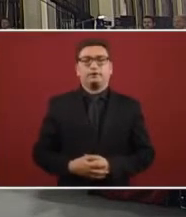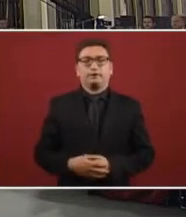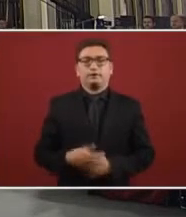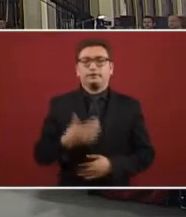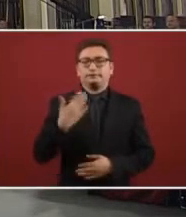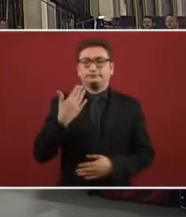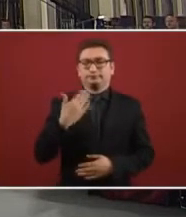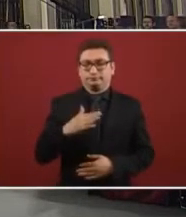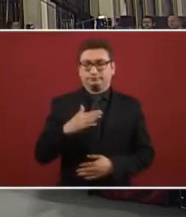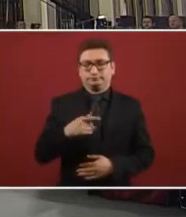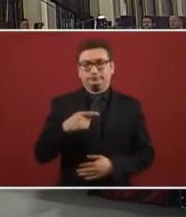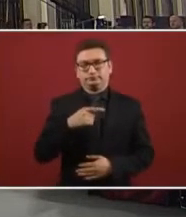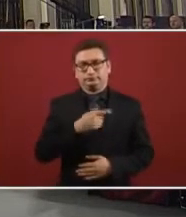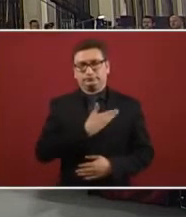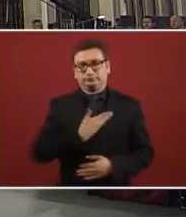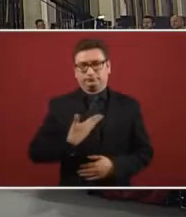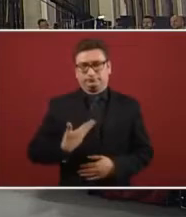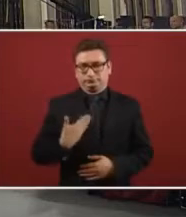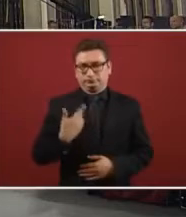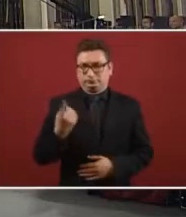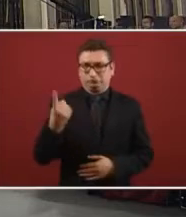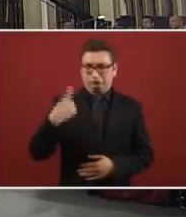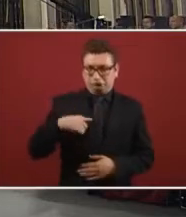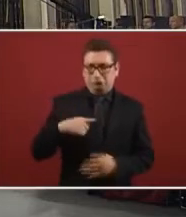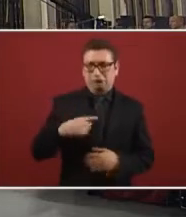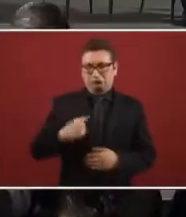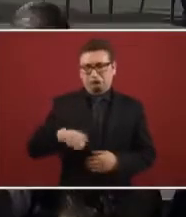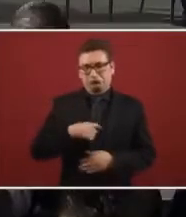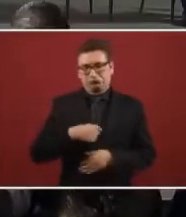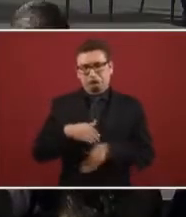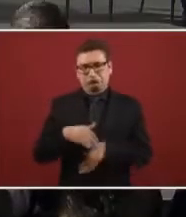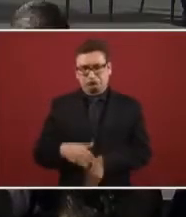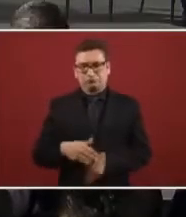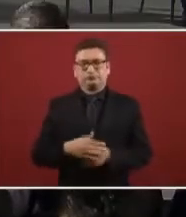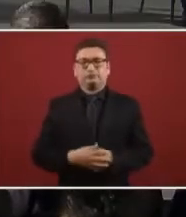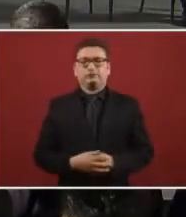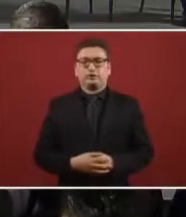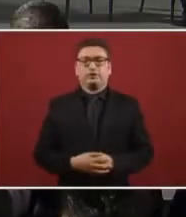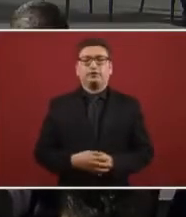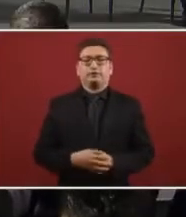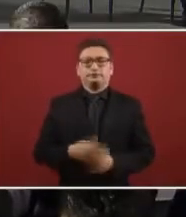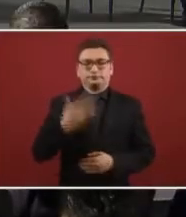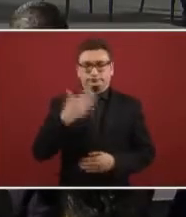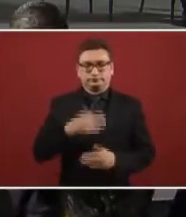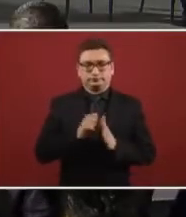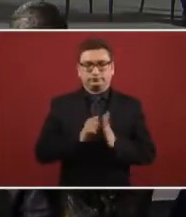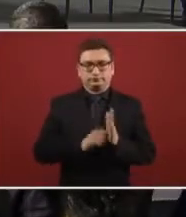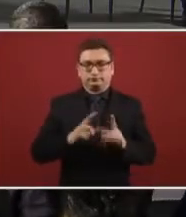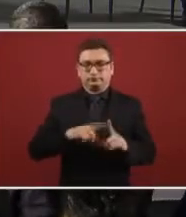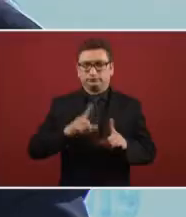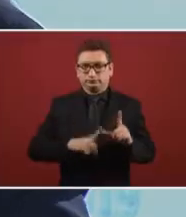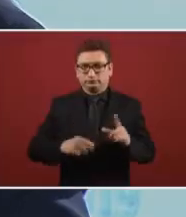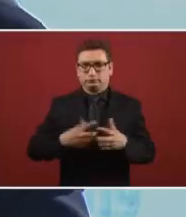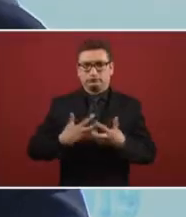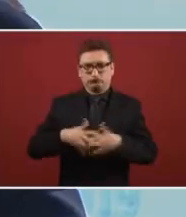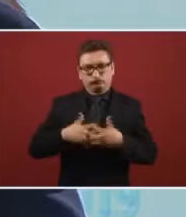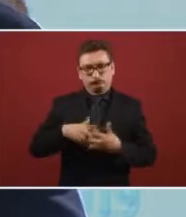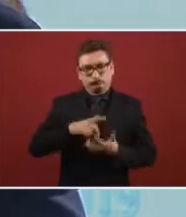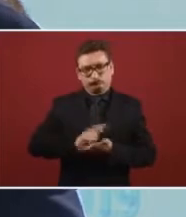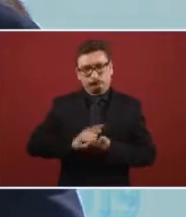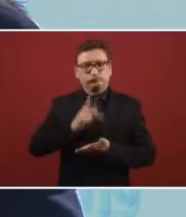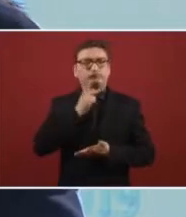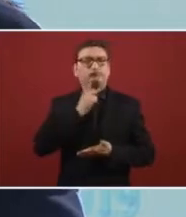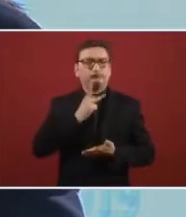indications that we received from the President of the Republic and we proceeded in the system